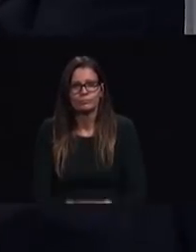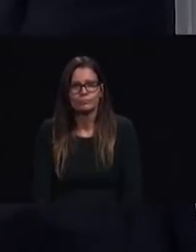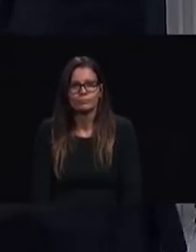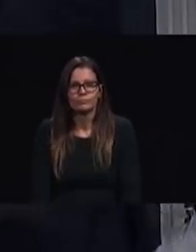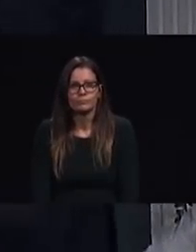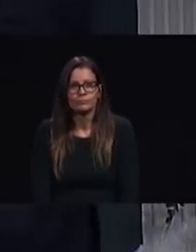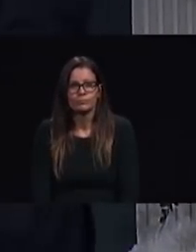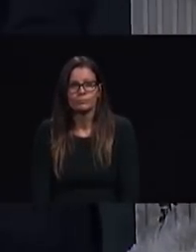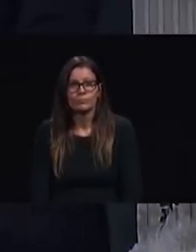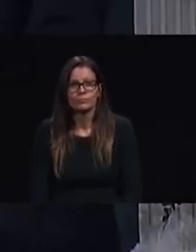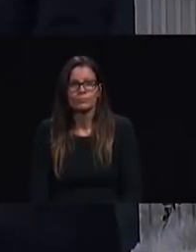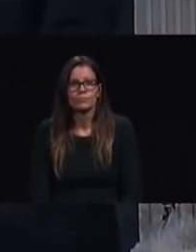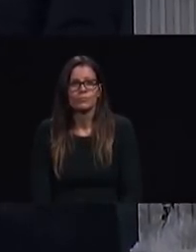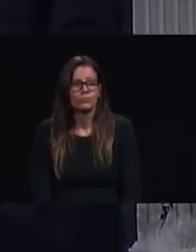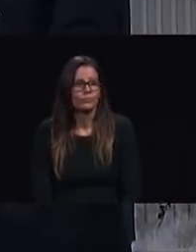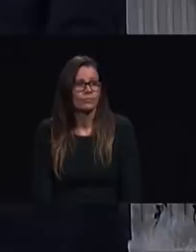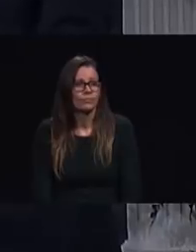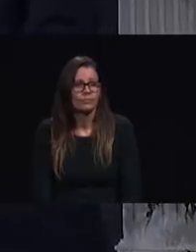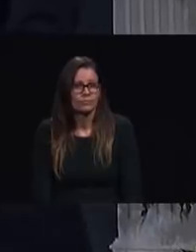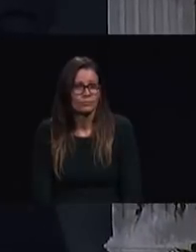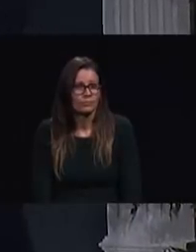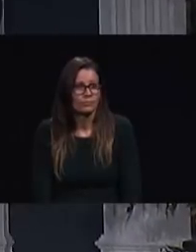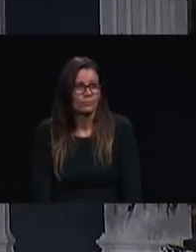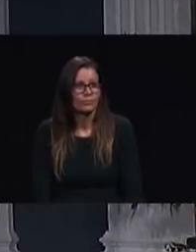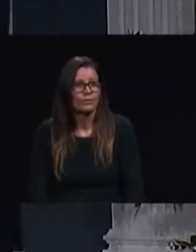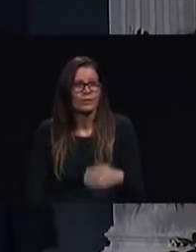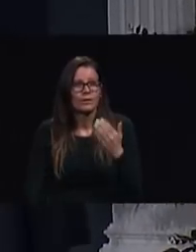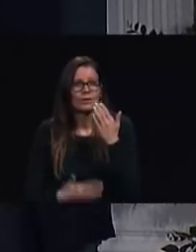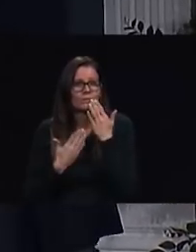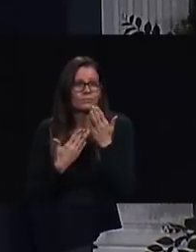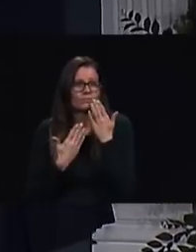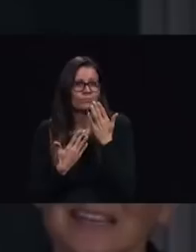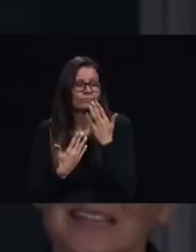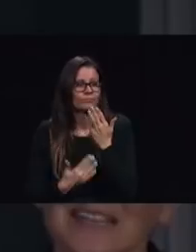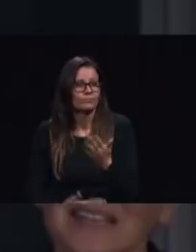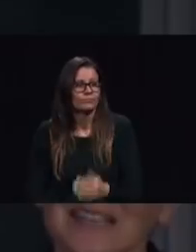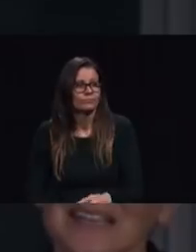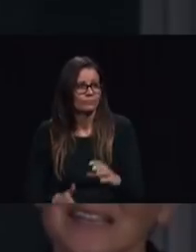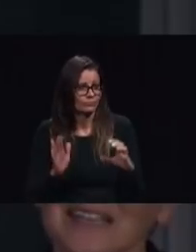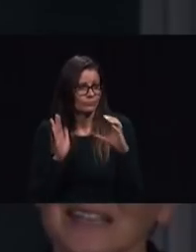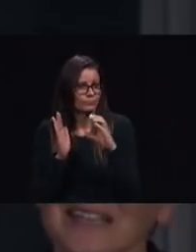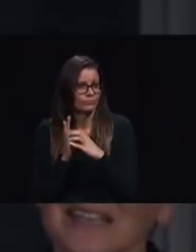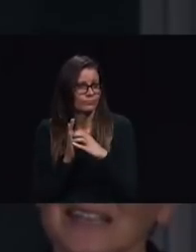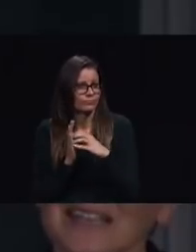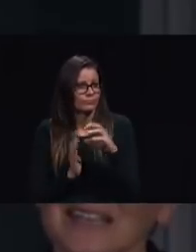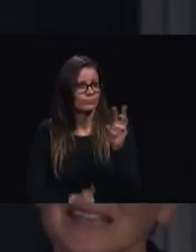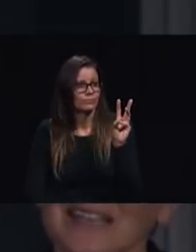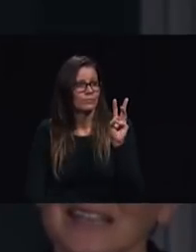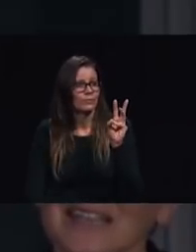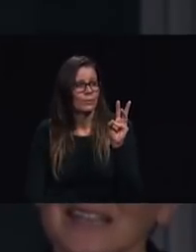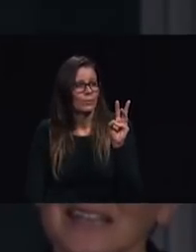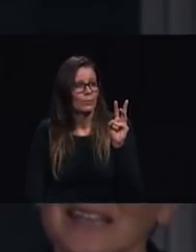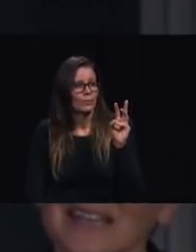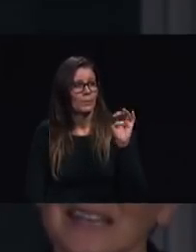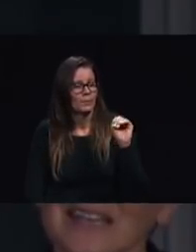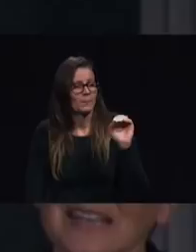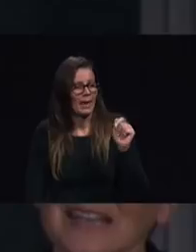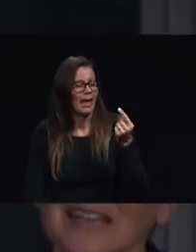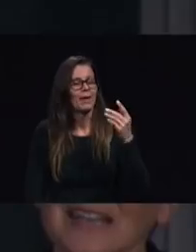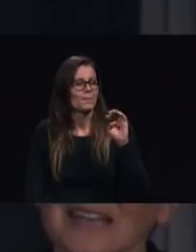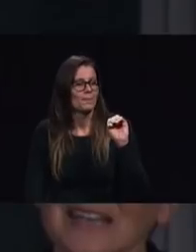thank you elder wilson the texts were chosen independently but were